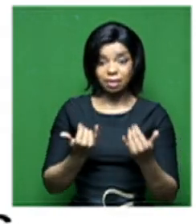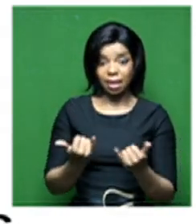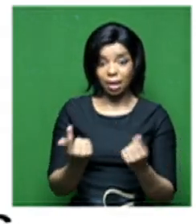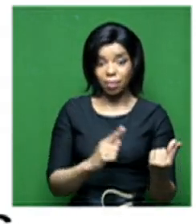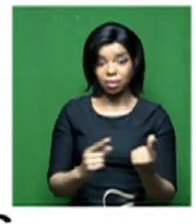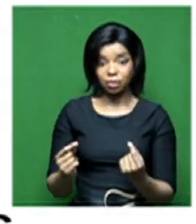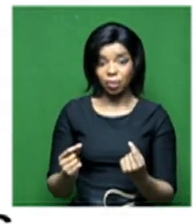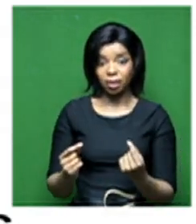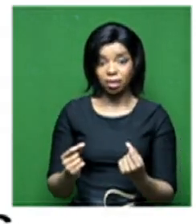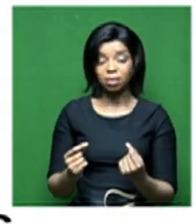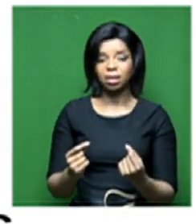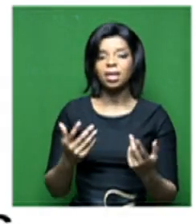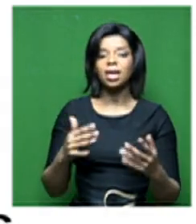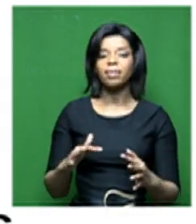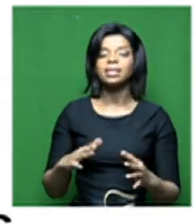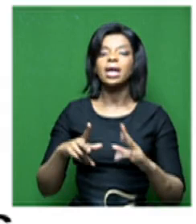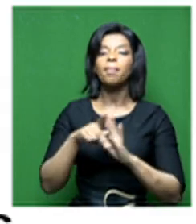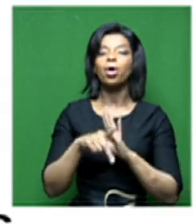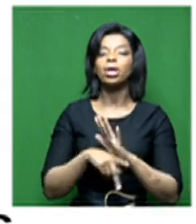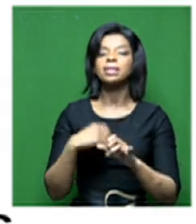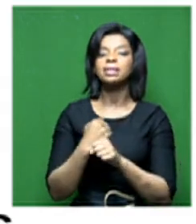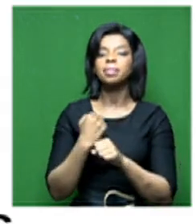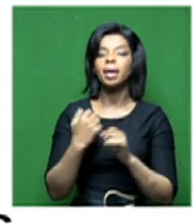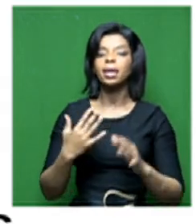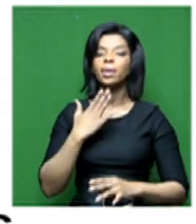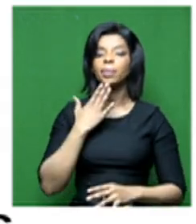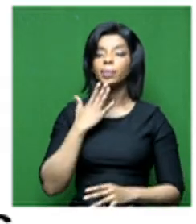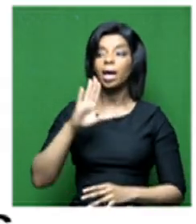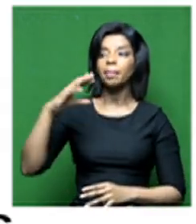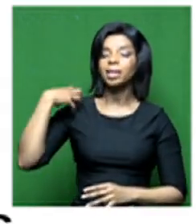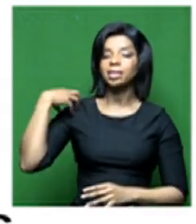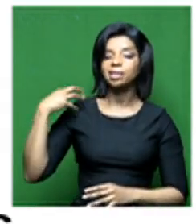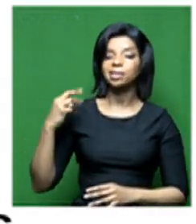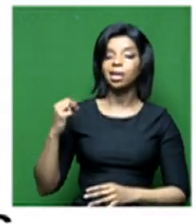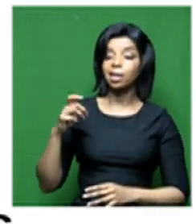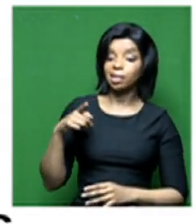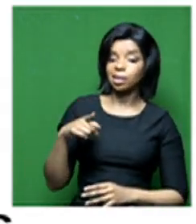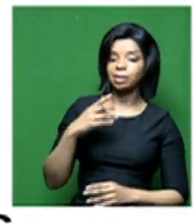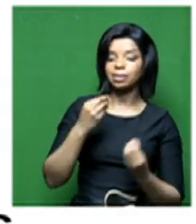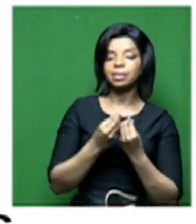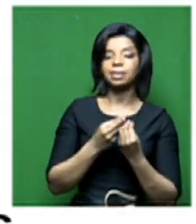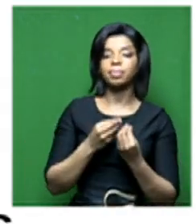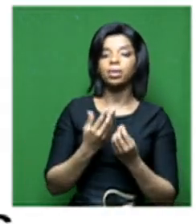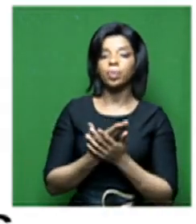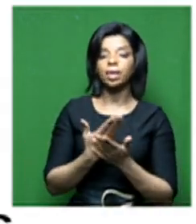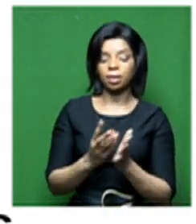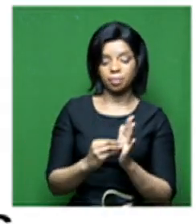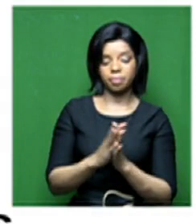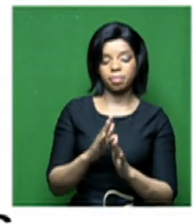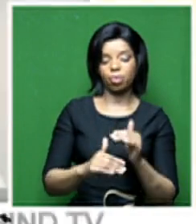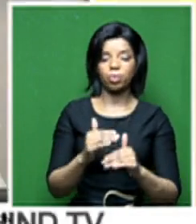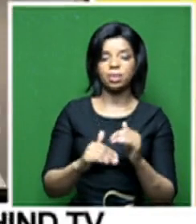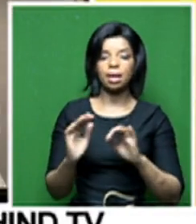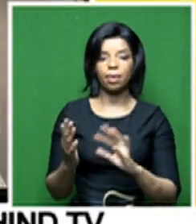mentioned by the policy maker, which is the minister, is something that can perhaps crystallise how we proceed. Gentlemen,